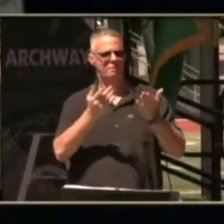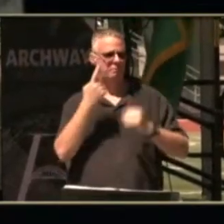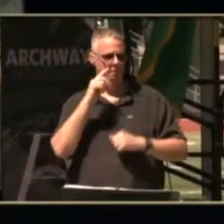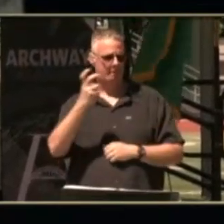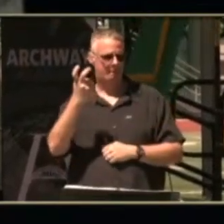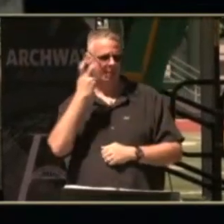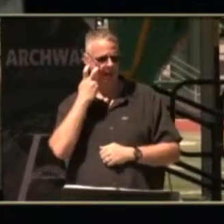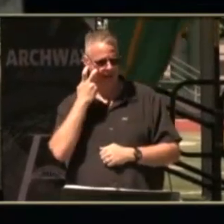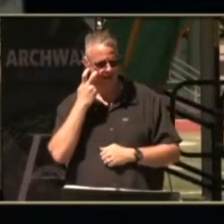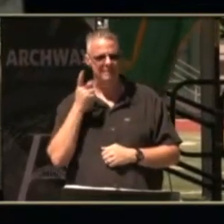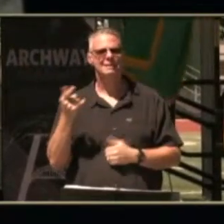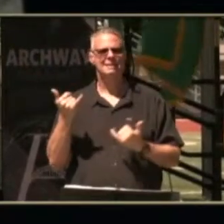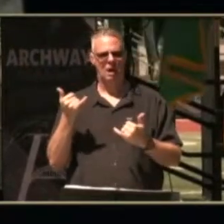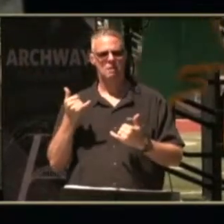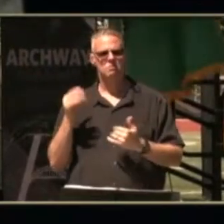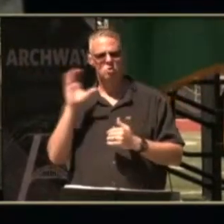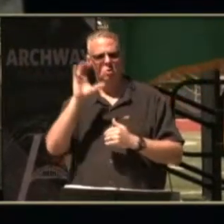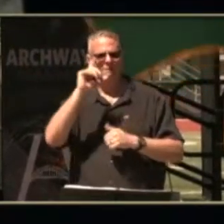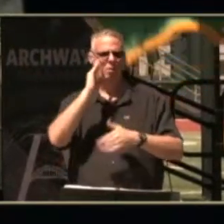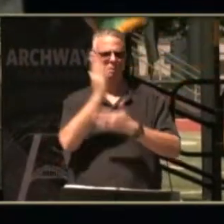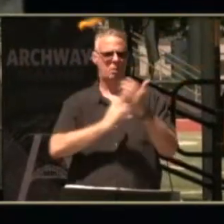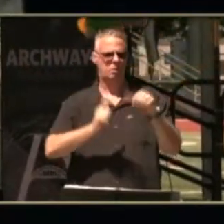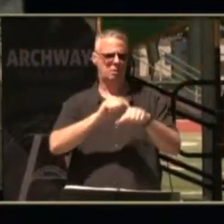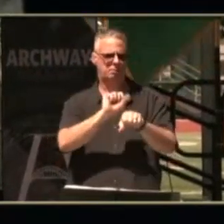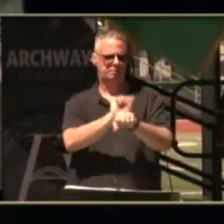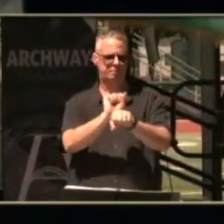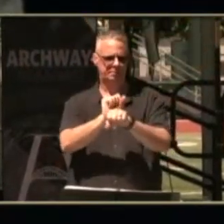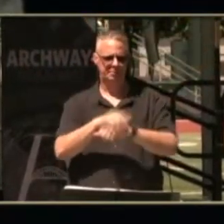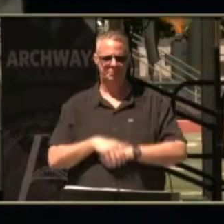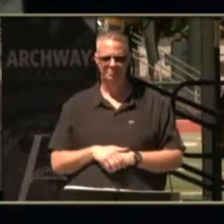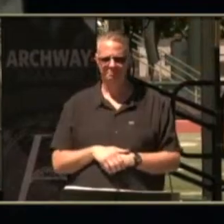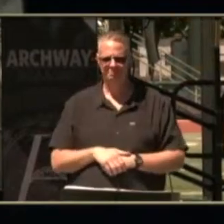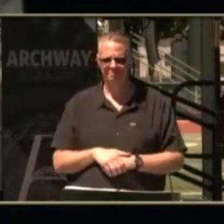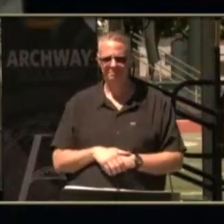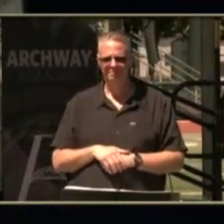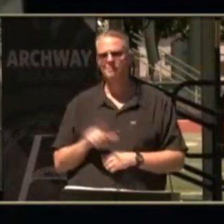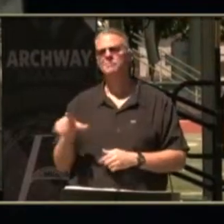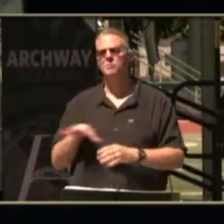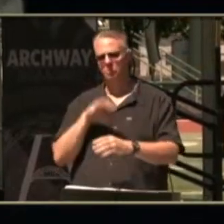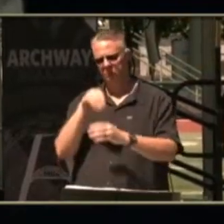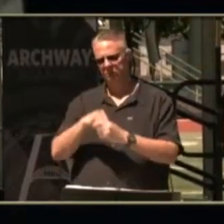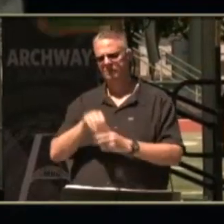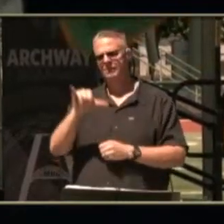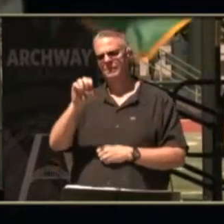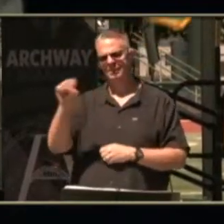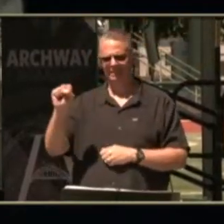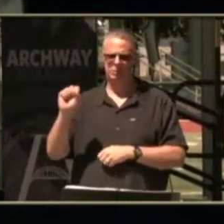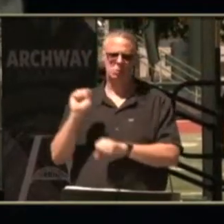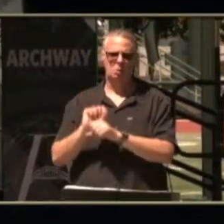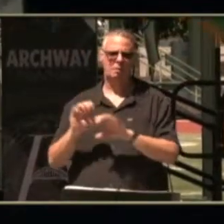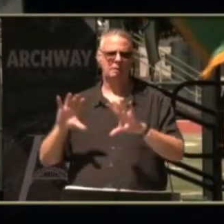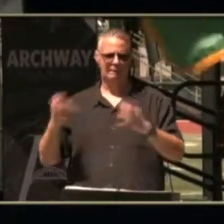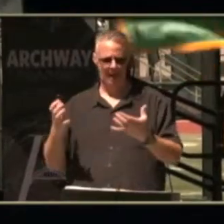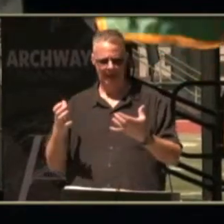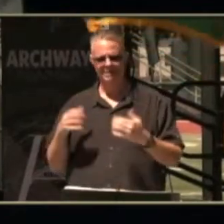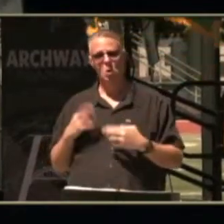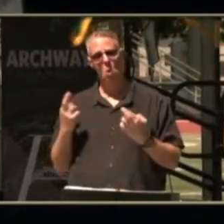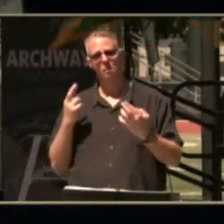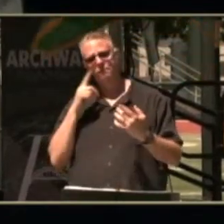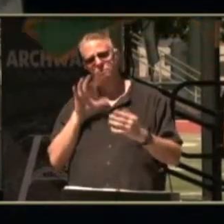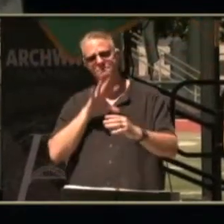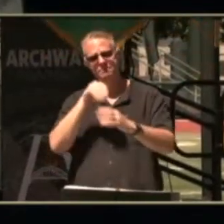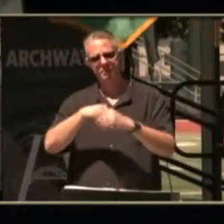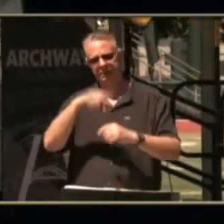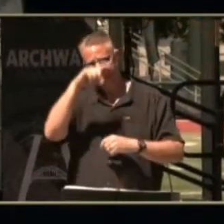and is actively applying for part-time positions he has also participated in the yes employment class and is hoping to participate in the